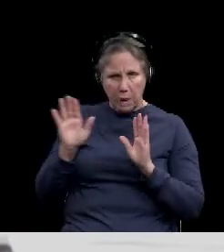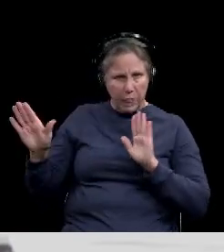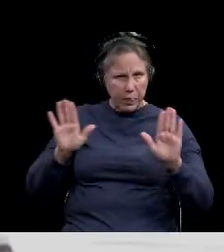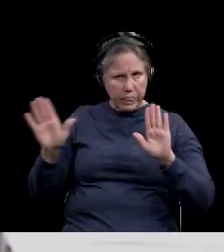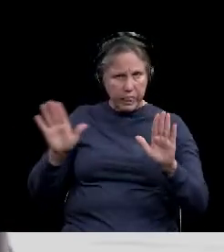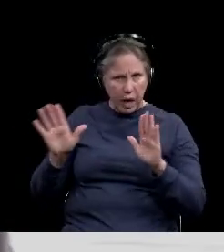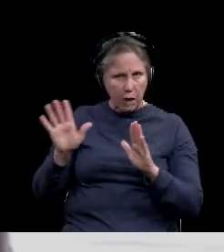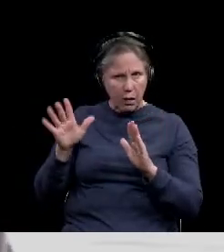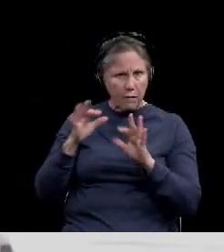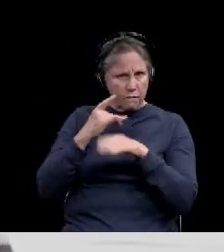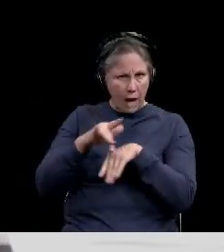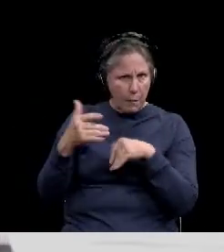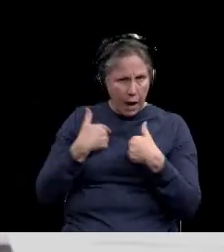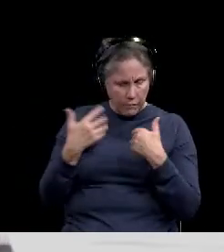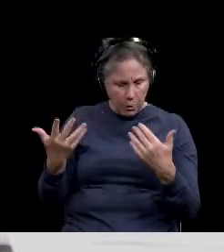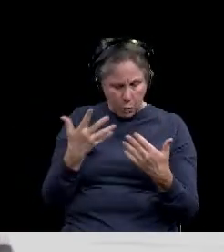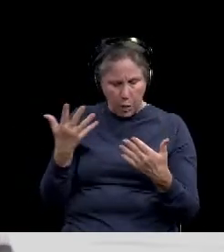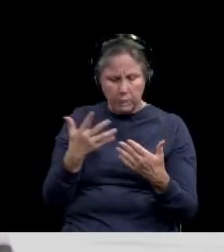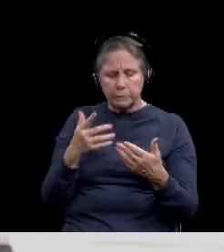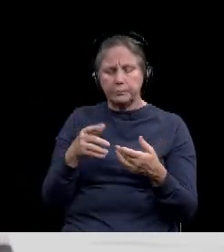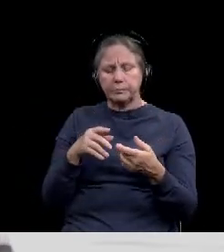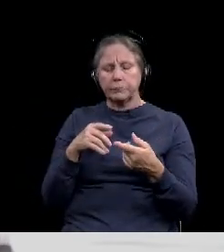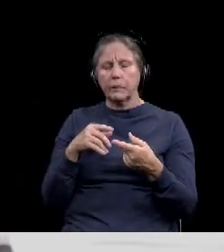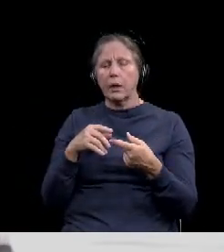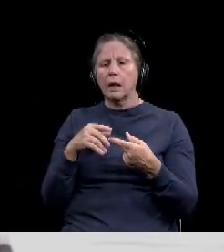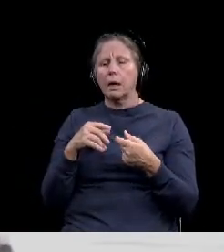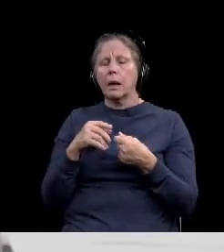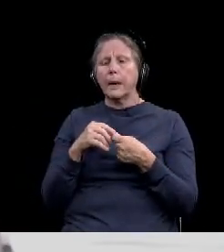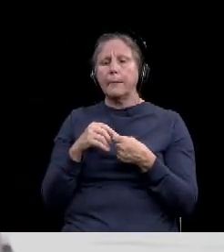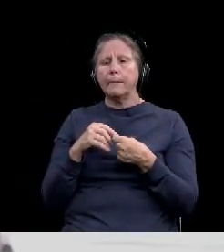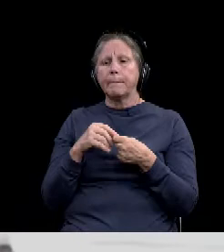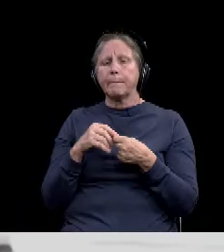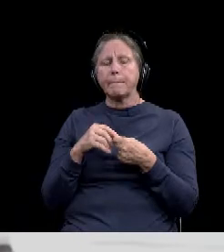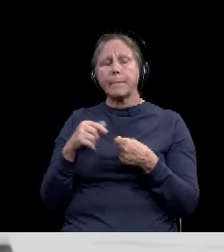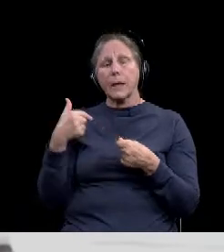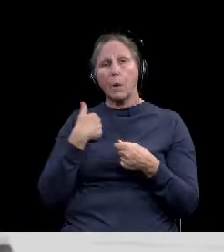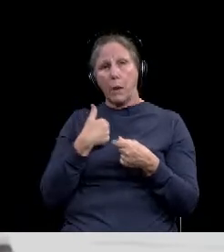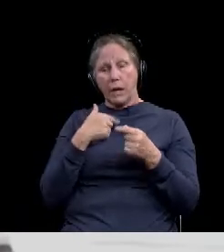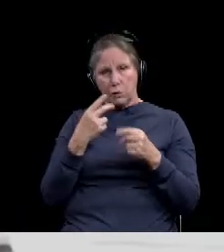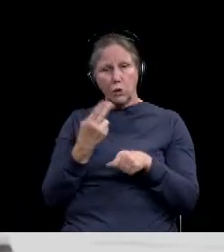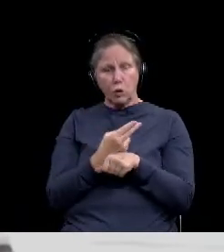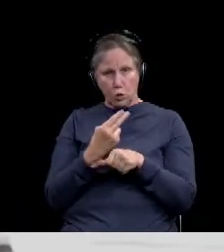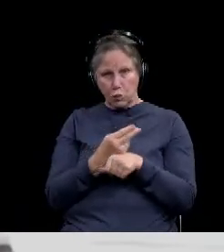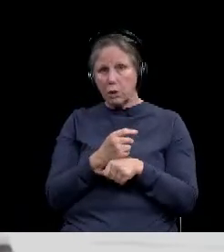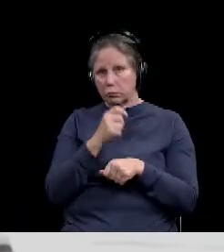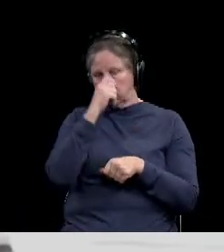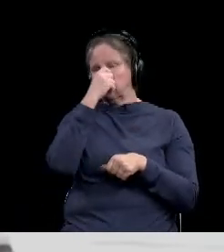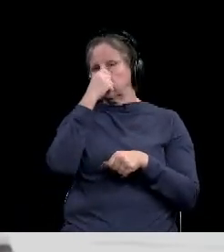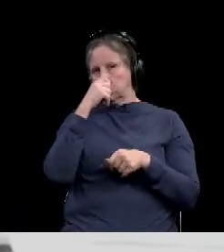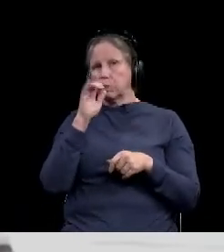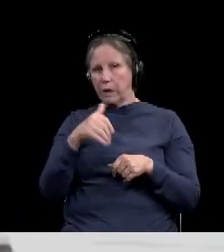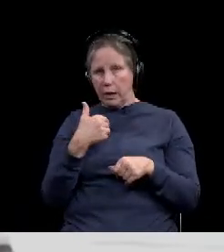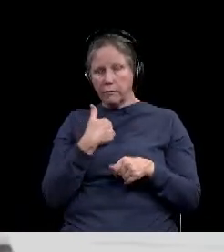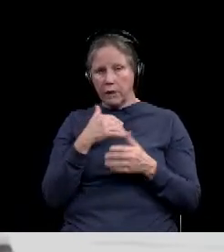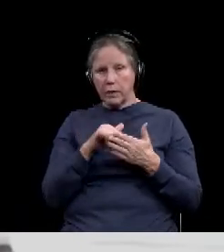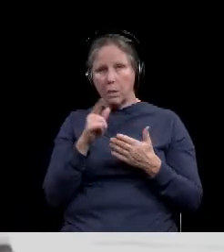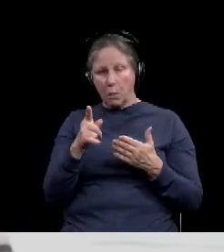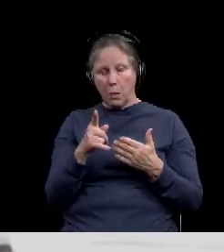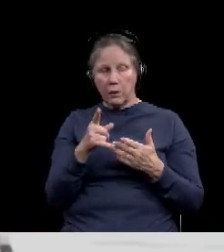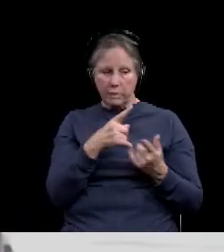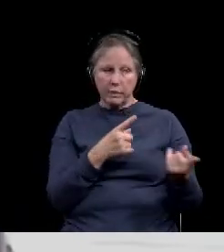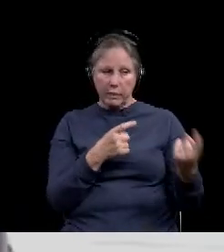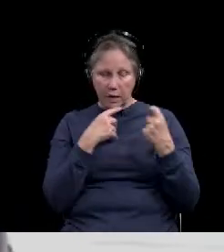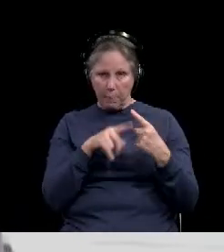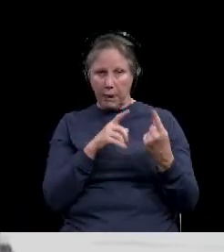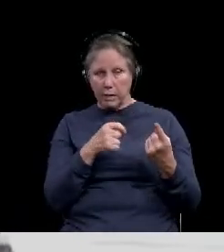point out what's available, um, in their, in their facilities as well. So we continue to use the nasopharyngeal swab, which is the one that this question